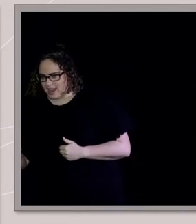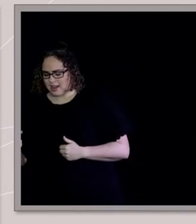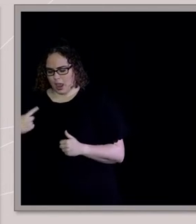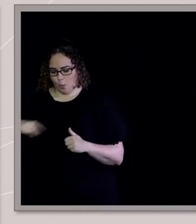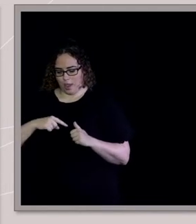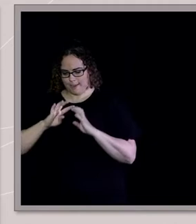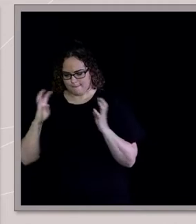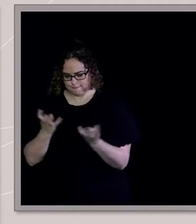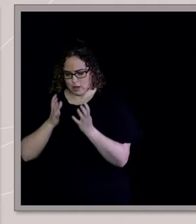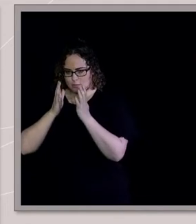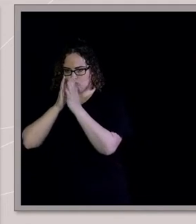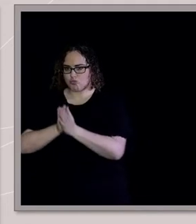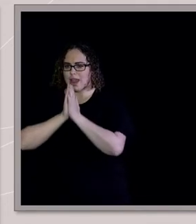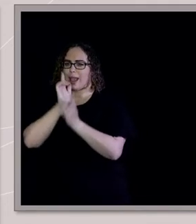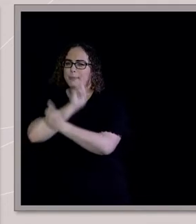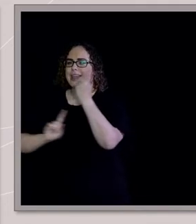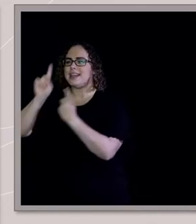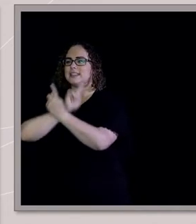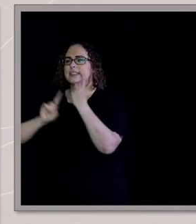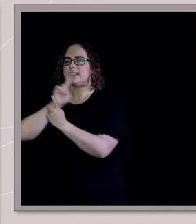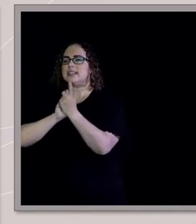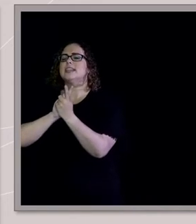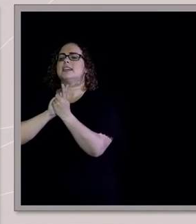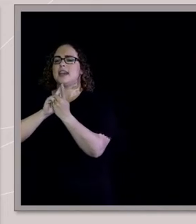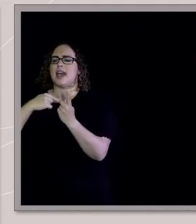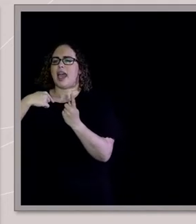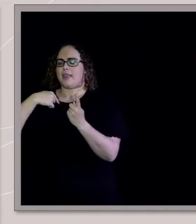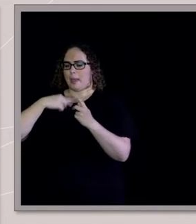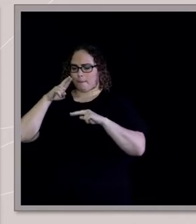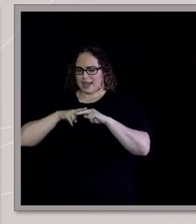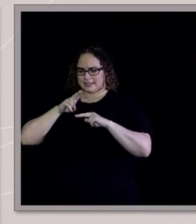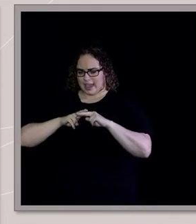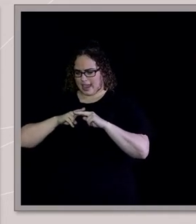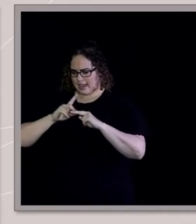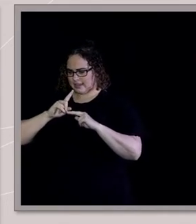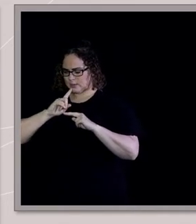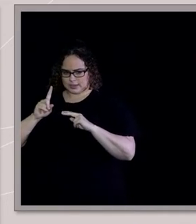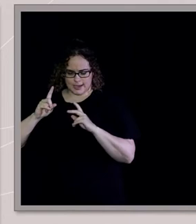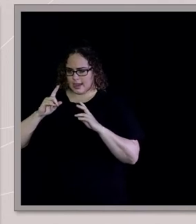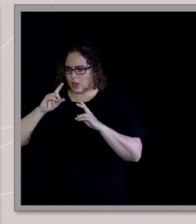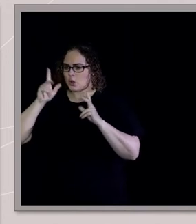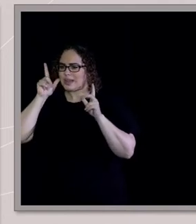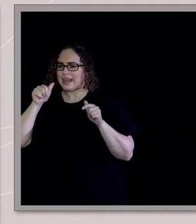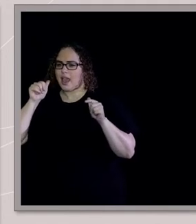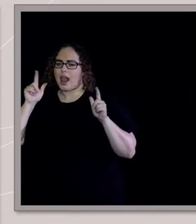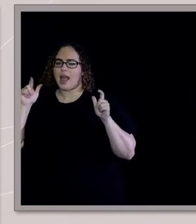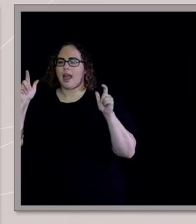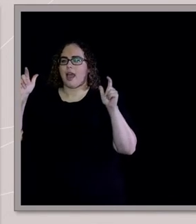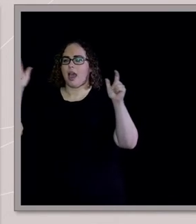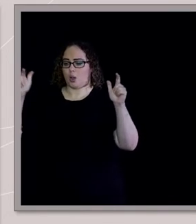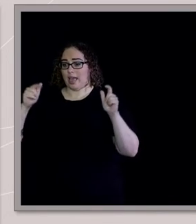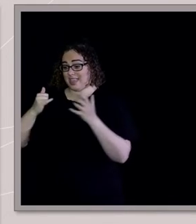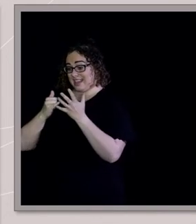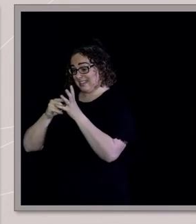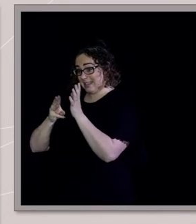energy starts to come around Sam, my dad's praying around him, the noise gets louder, and boom, Sam's spoken in tongues.